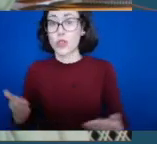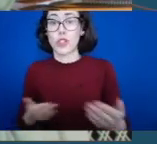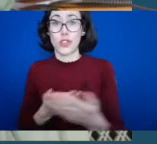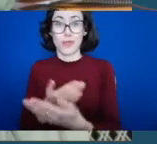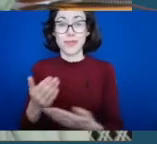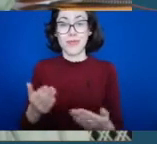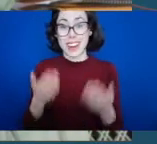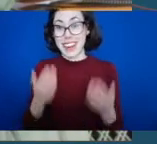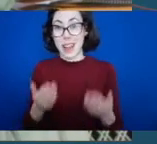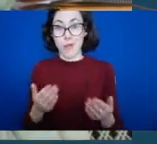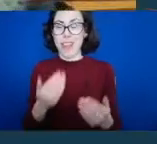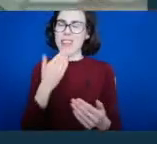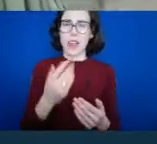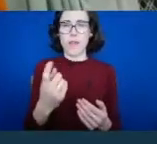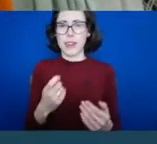invitation today.